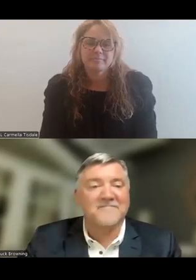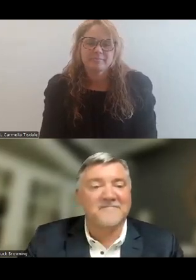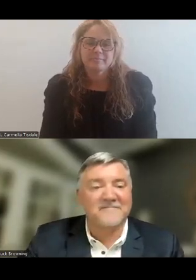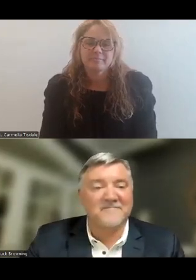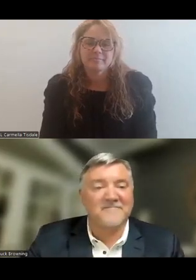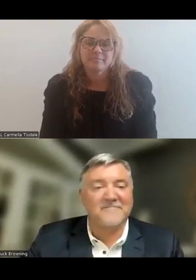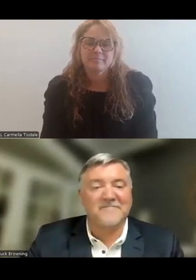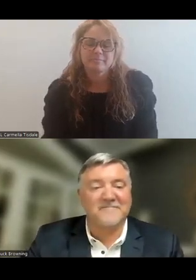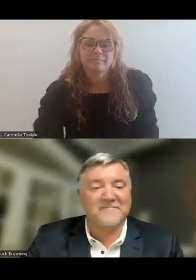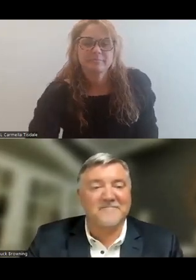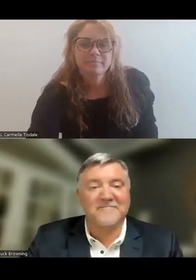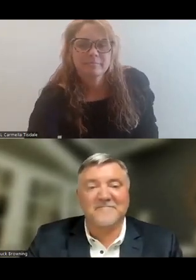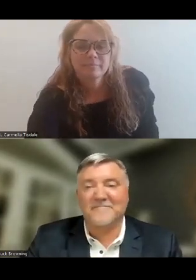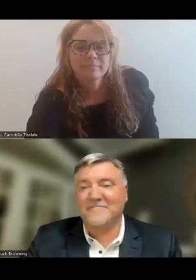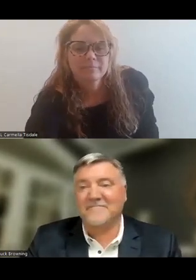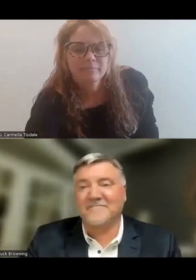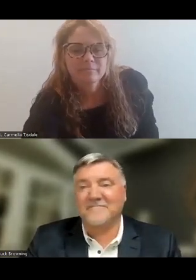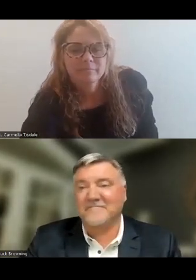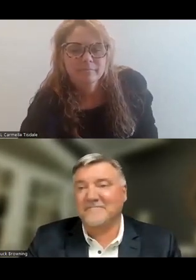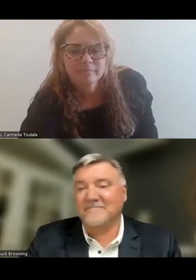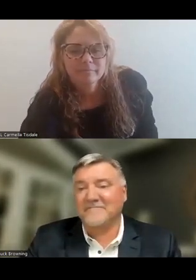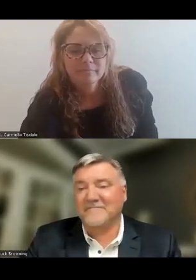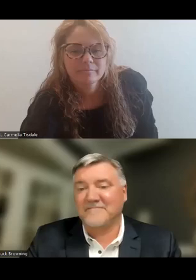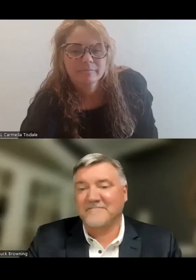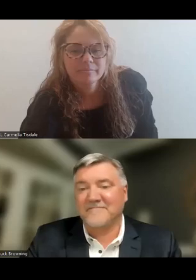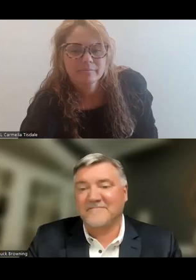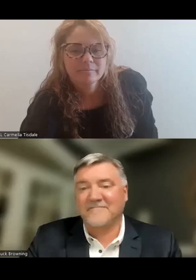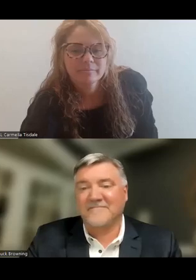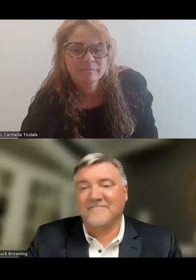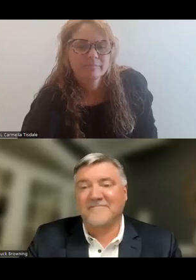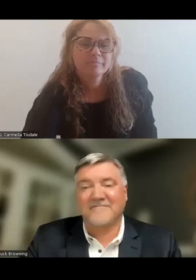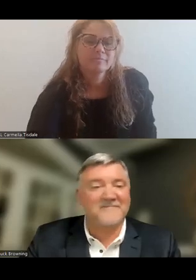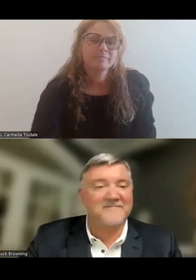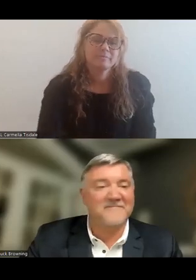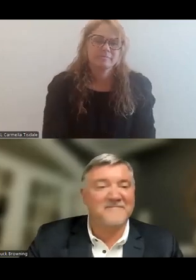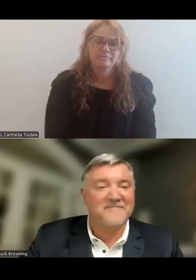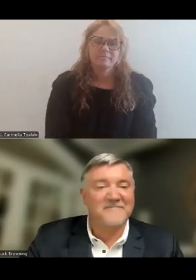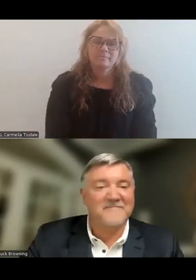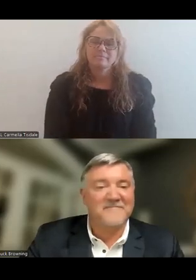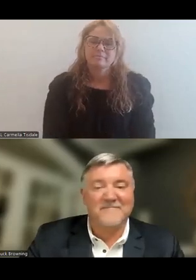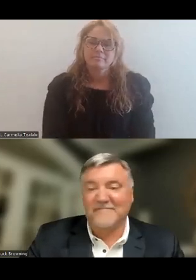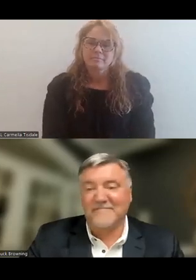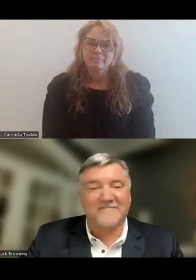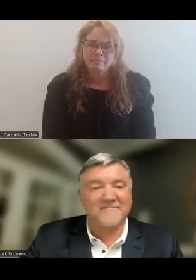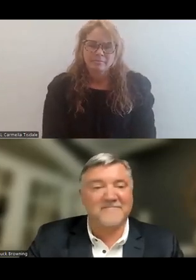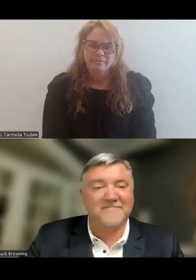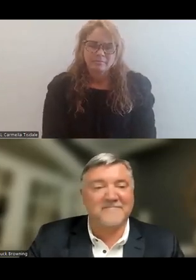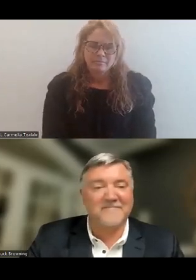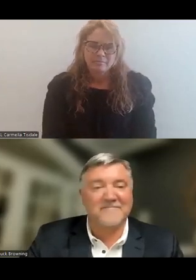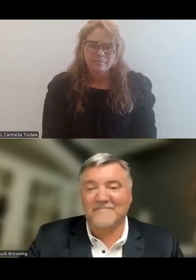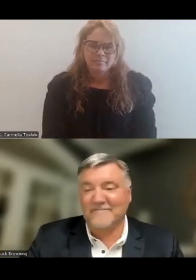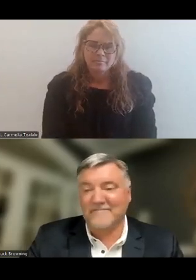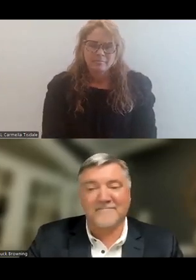gotta pick up the phone call me in a critter call or text 988 call or text 988 call or text